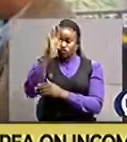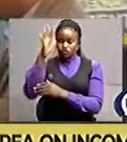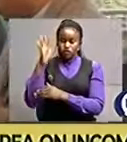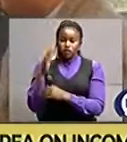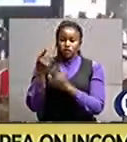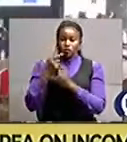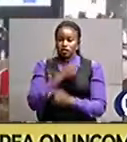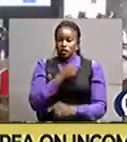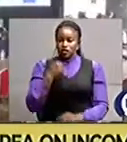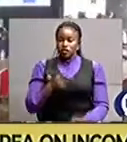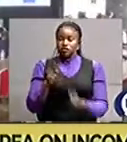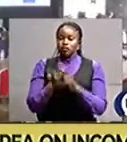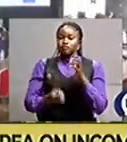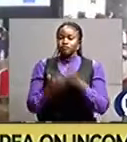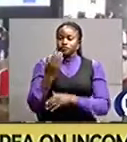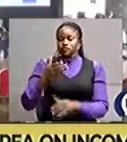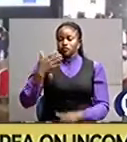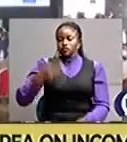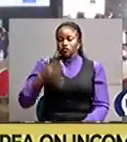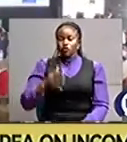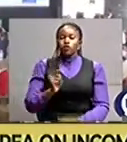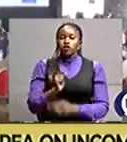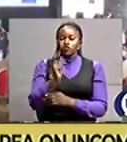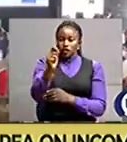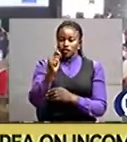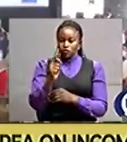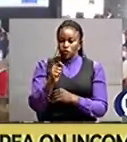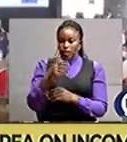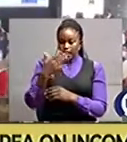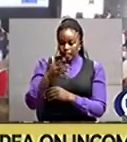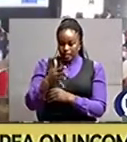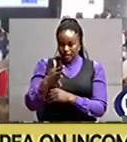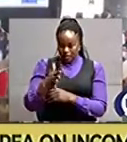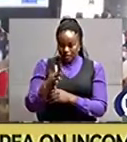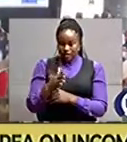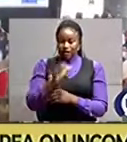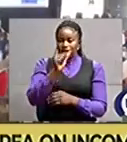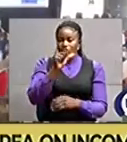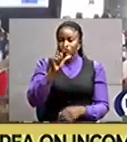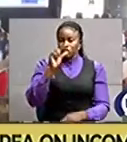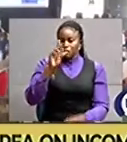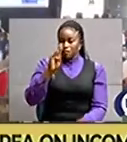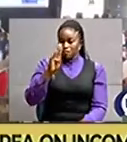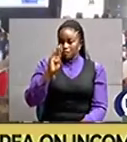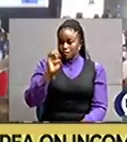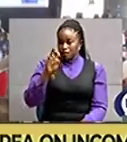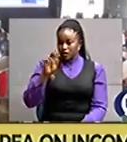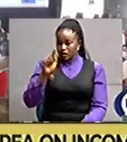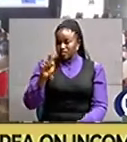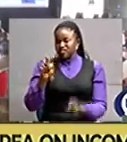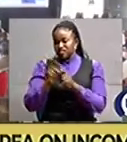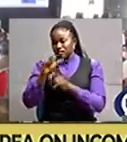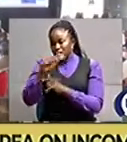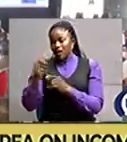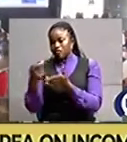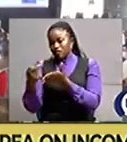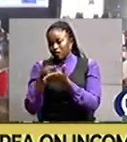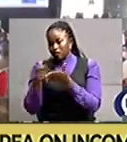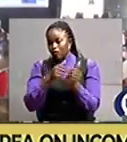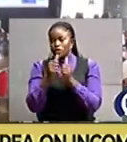establishing water transport on lake albert udc also signed others with mobility factory